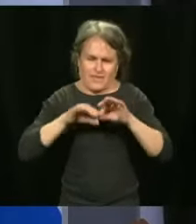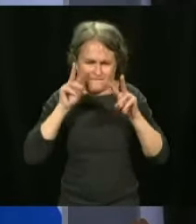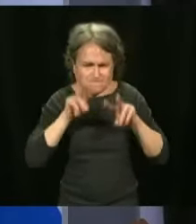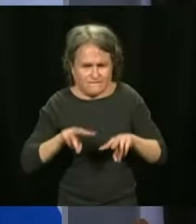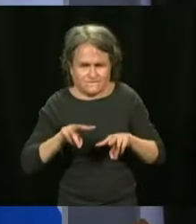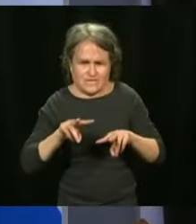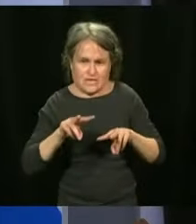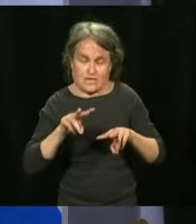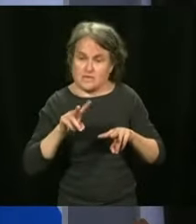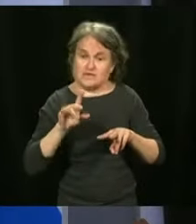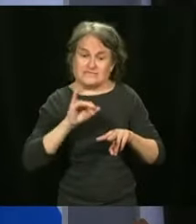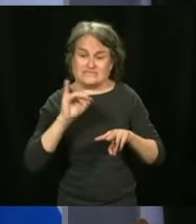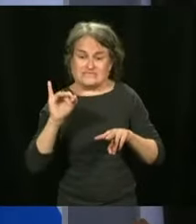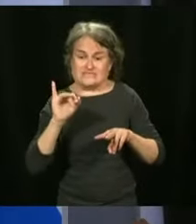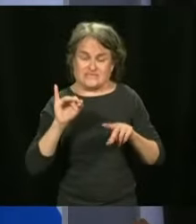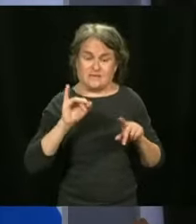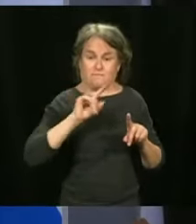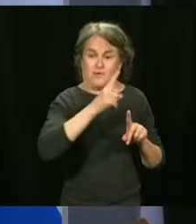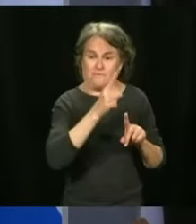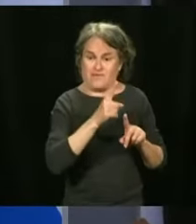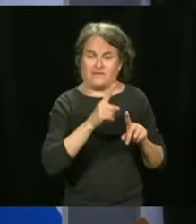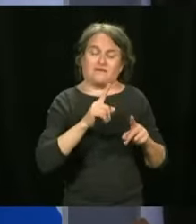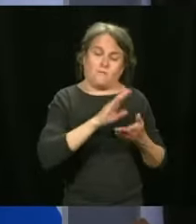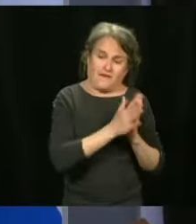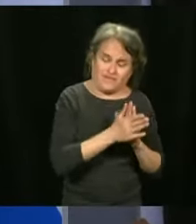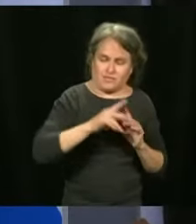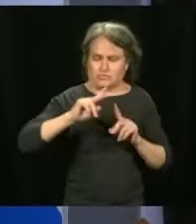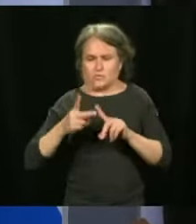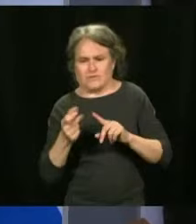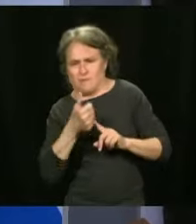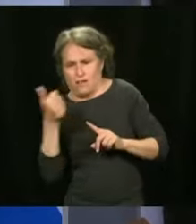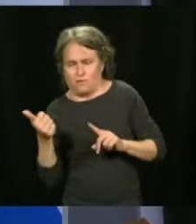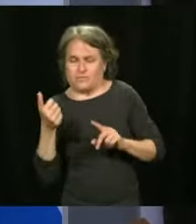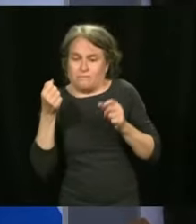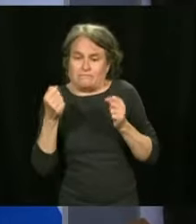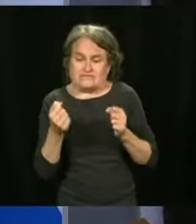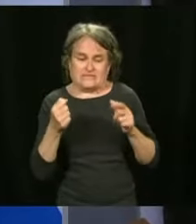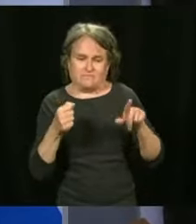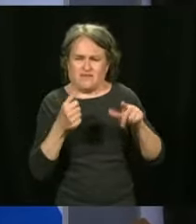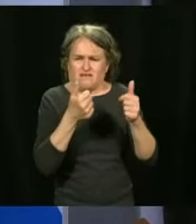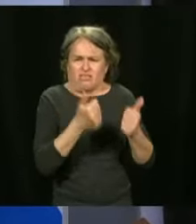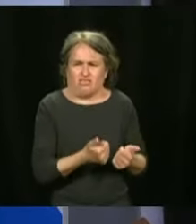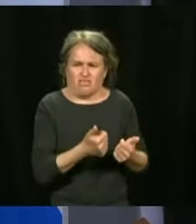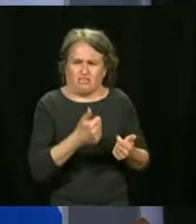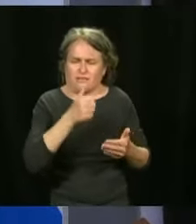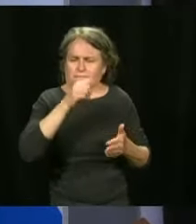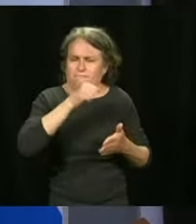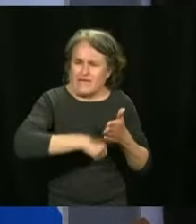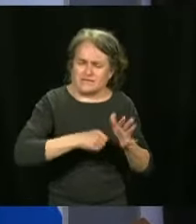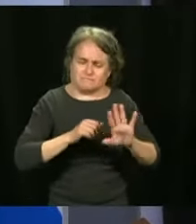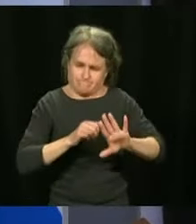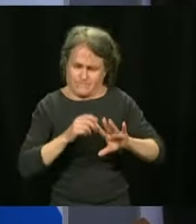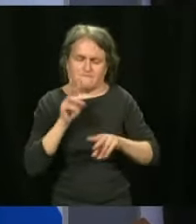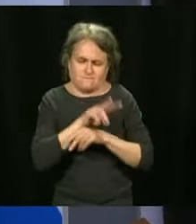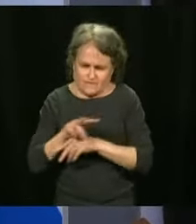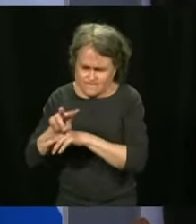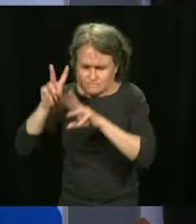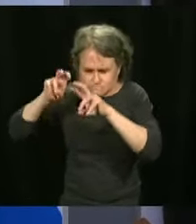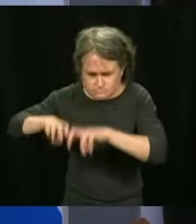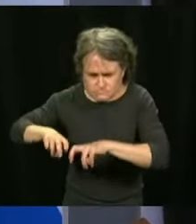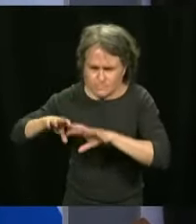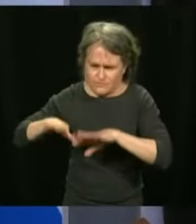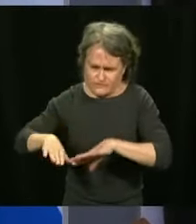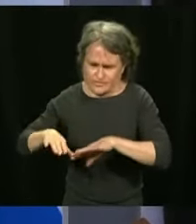And I want to take this opportunity to tell you, we talked about four people who had blood